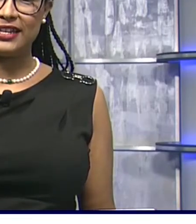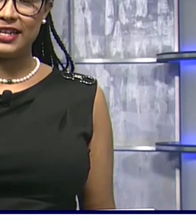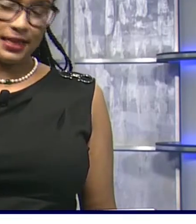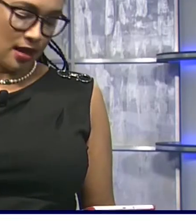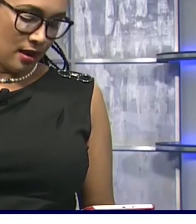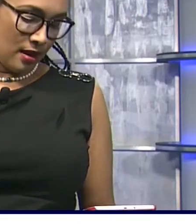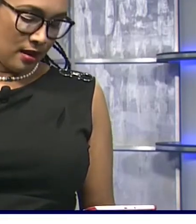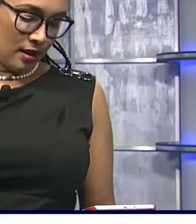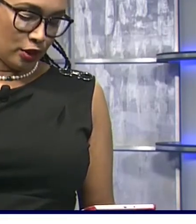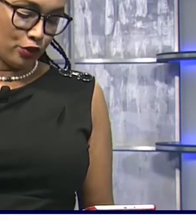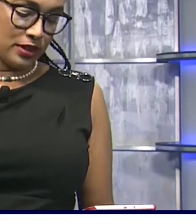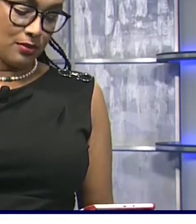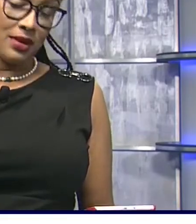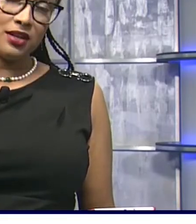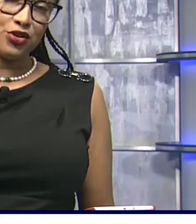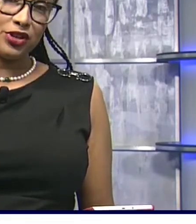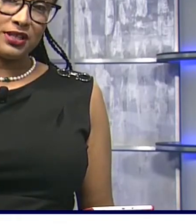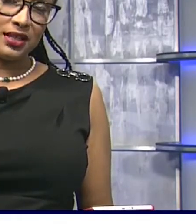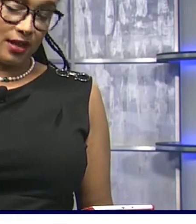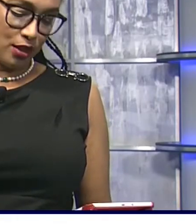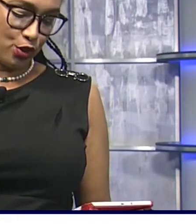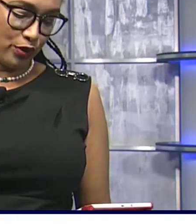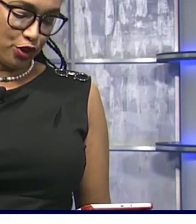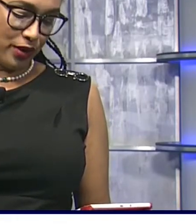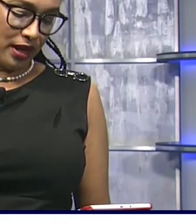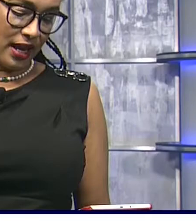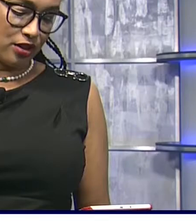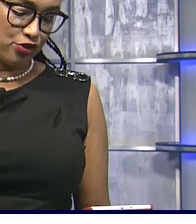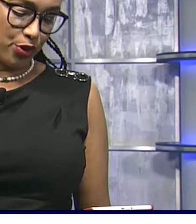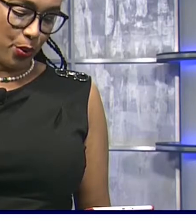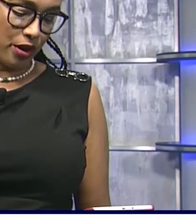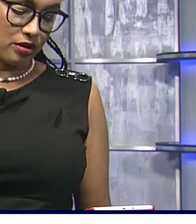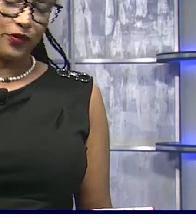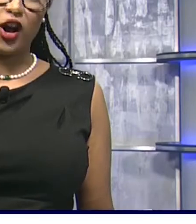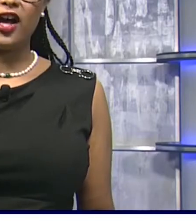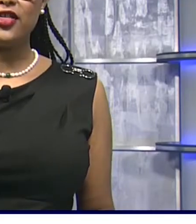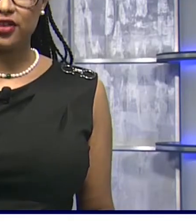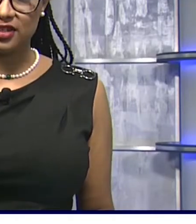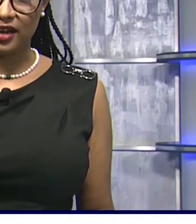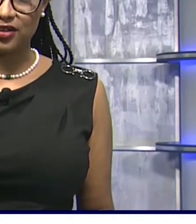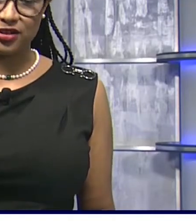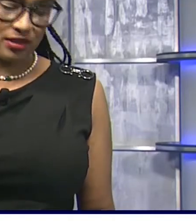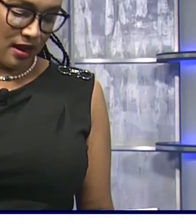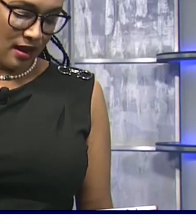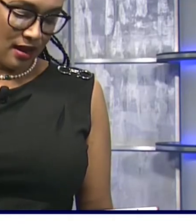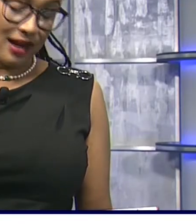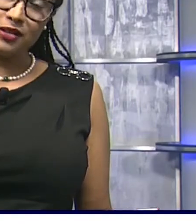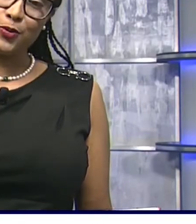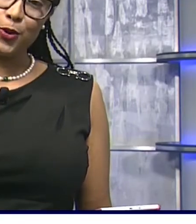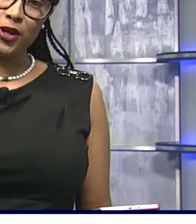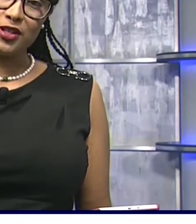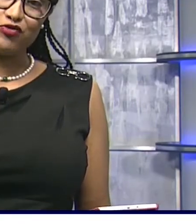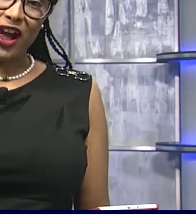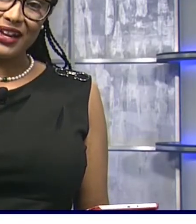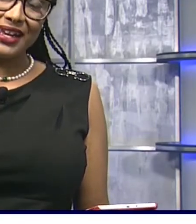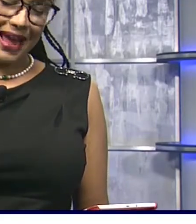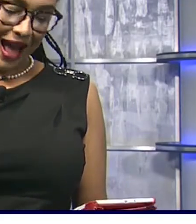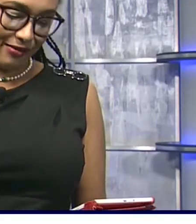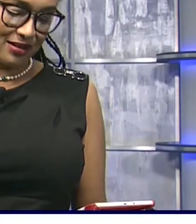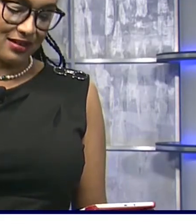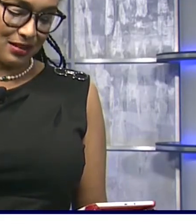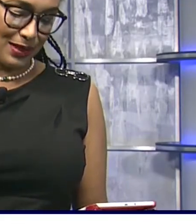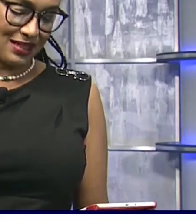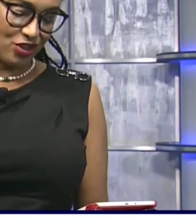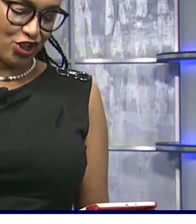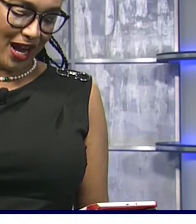in need. The tourism ministry is seeking to retrain industry workers for other sectors and in sports Randy